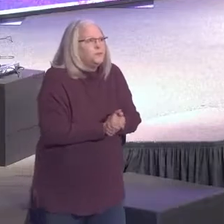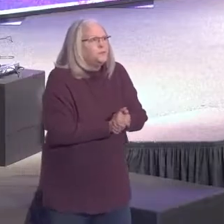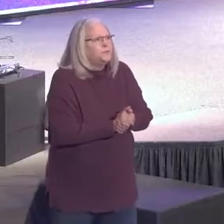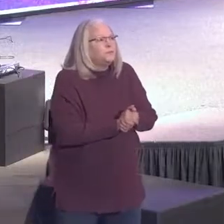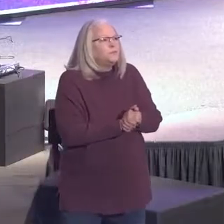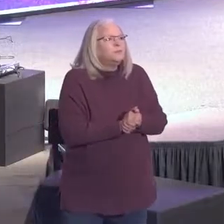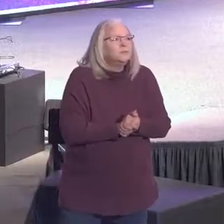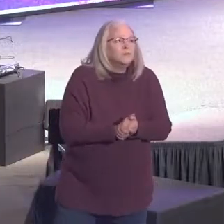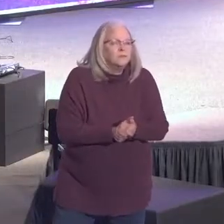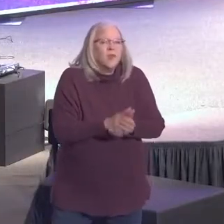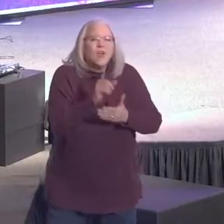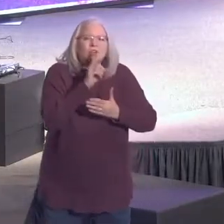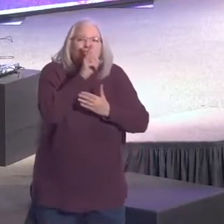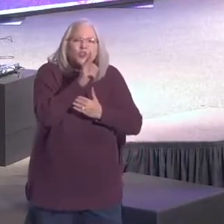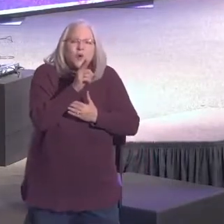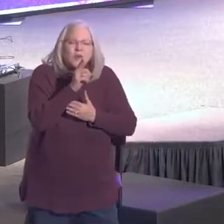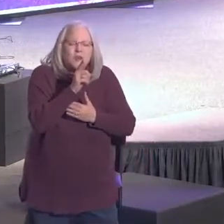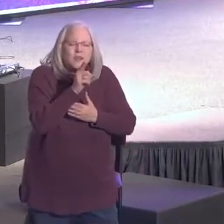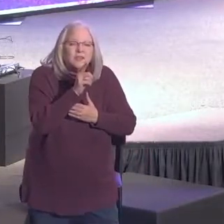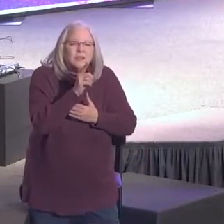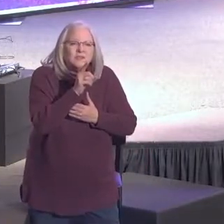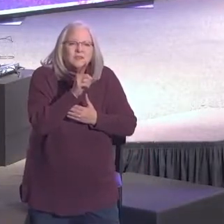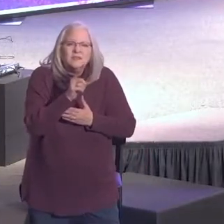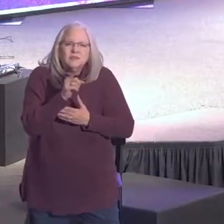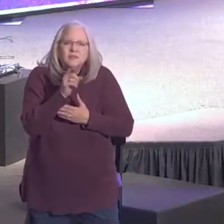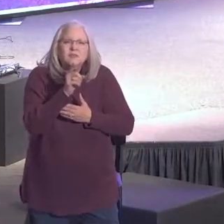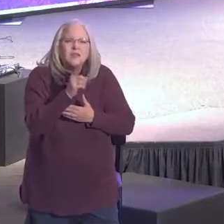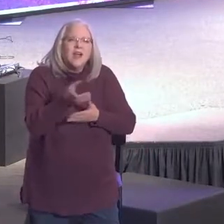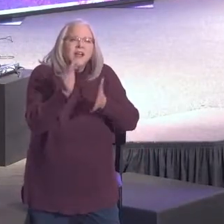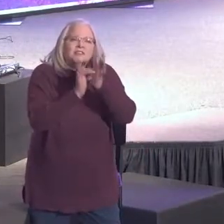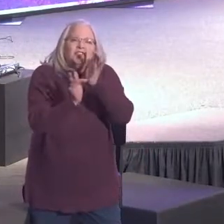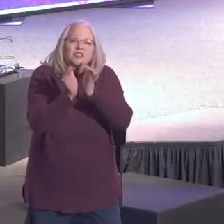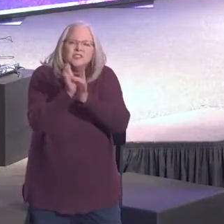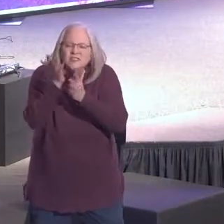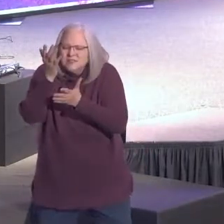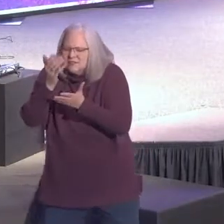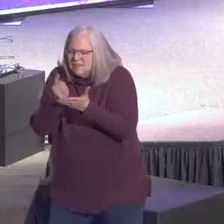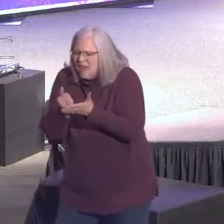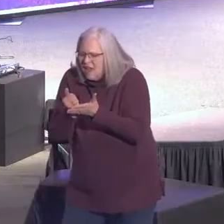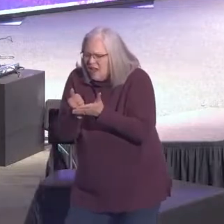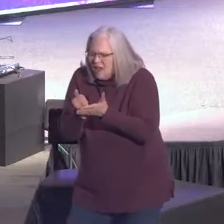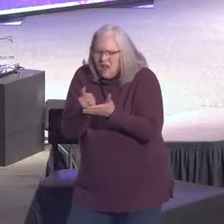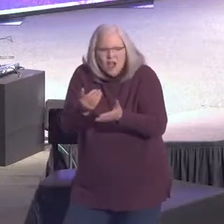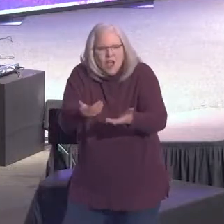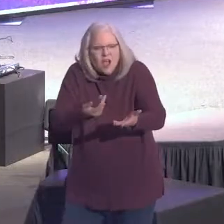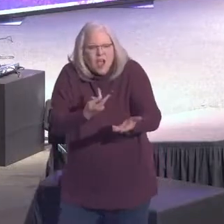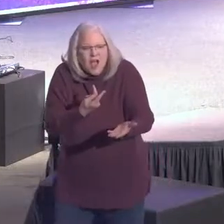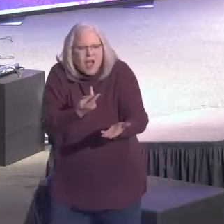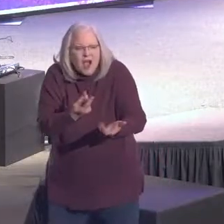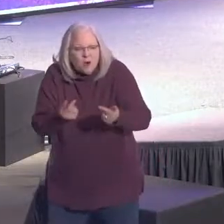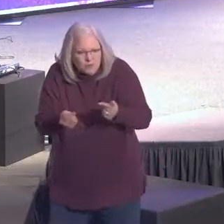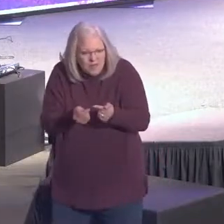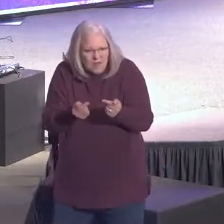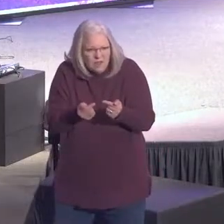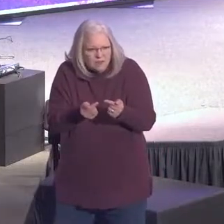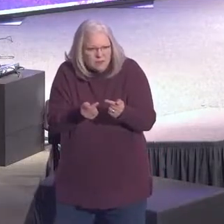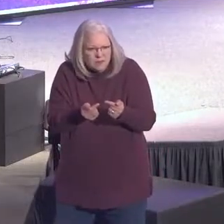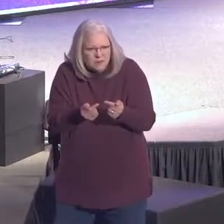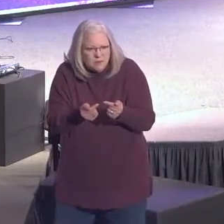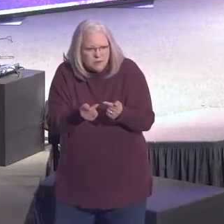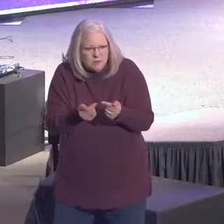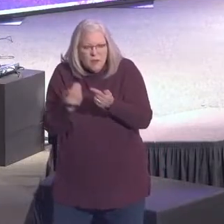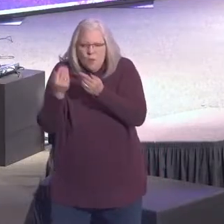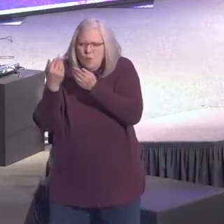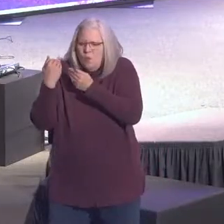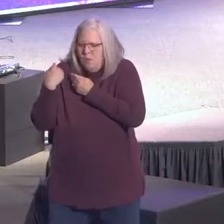Surely, he took up our pain and